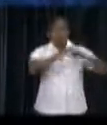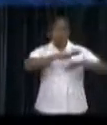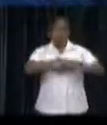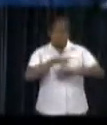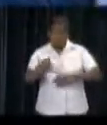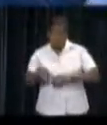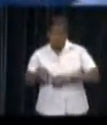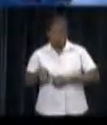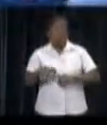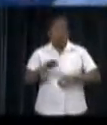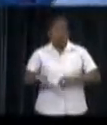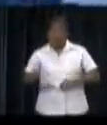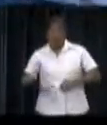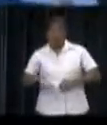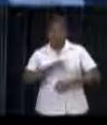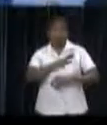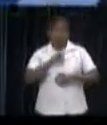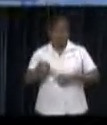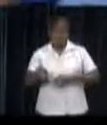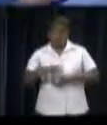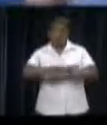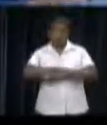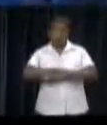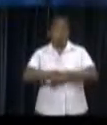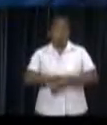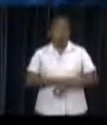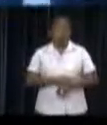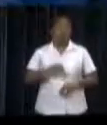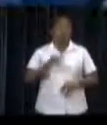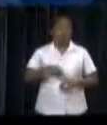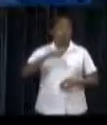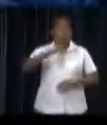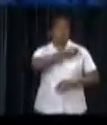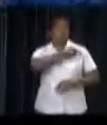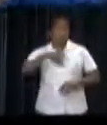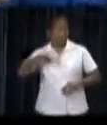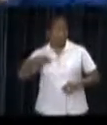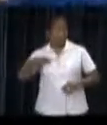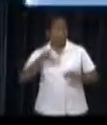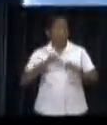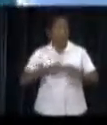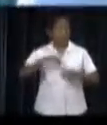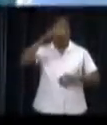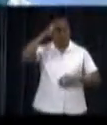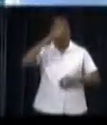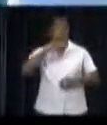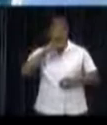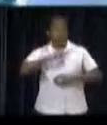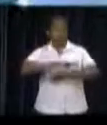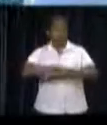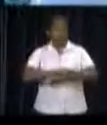both the head of state as the school principal, a special moment. But, the President indicated that